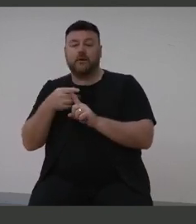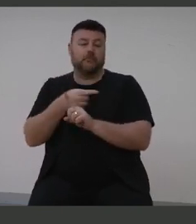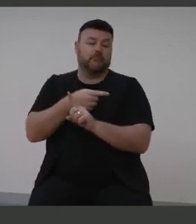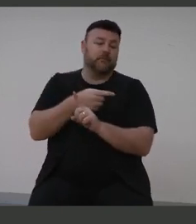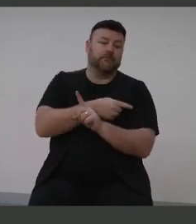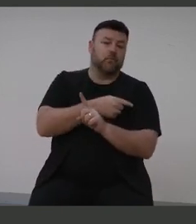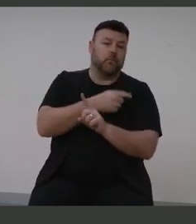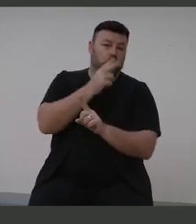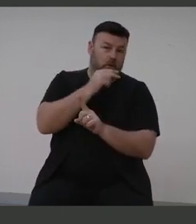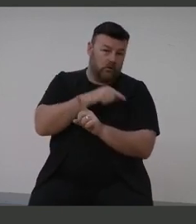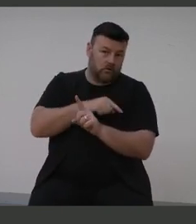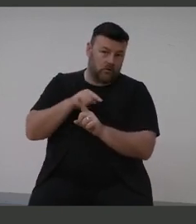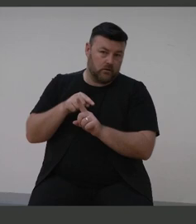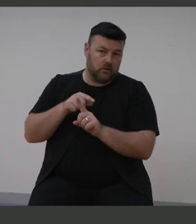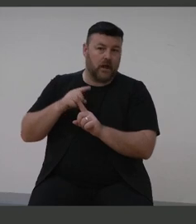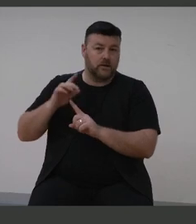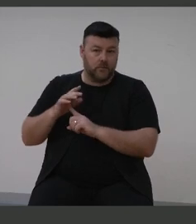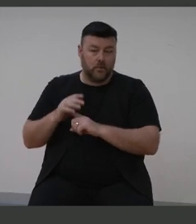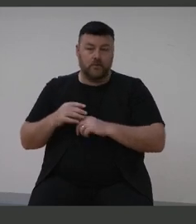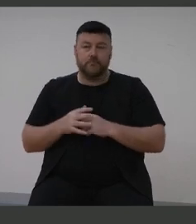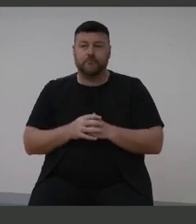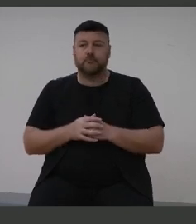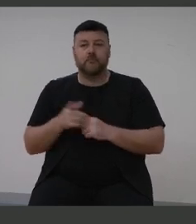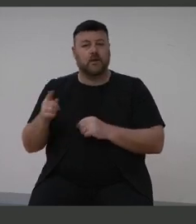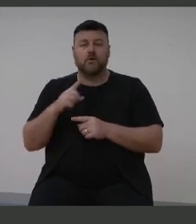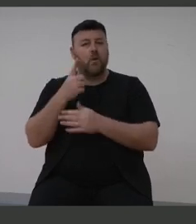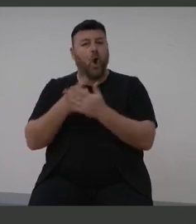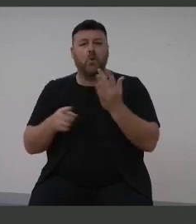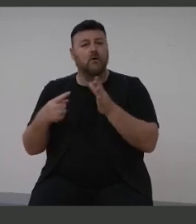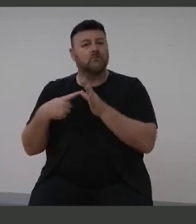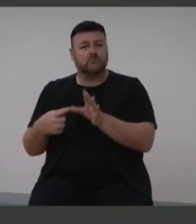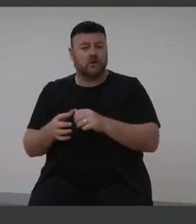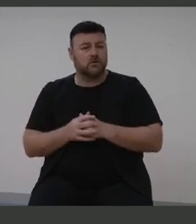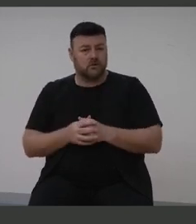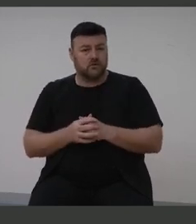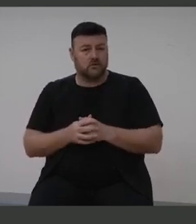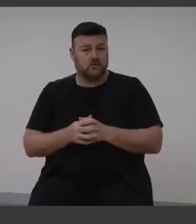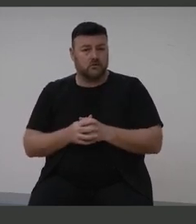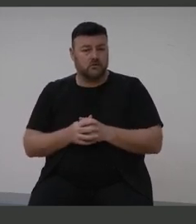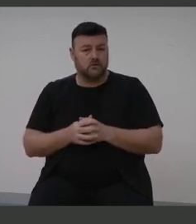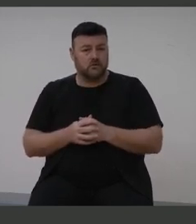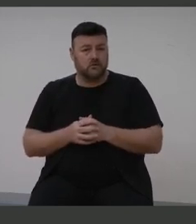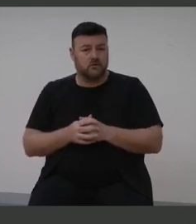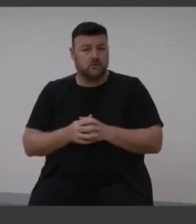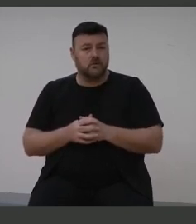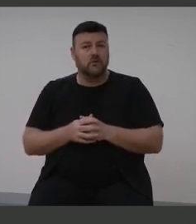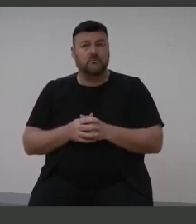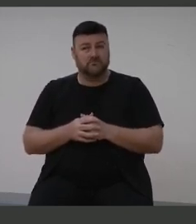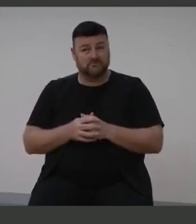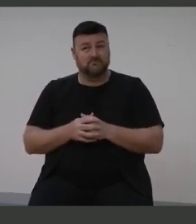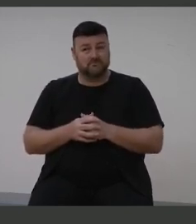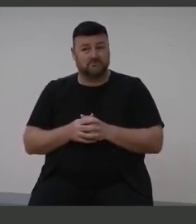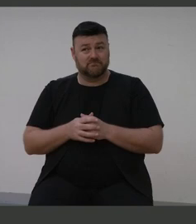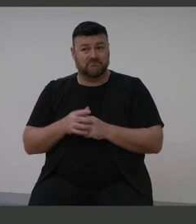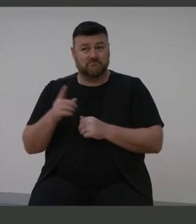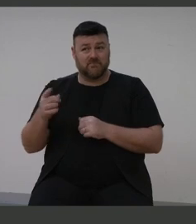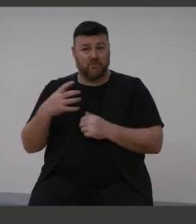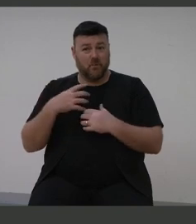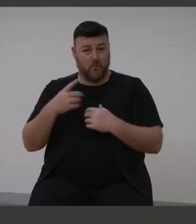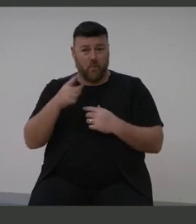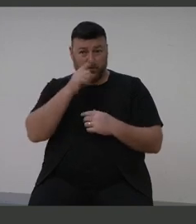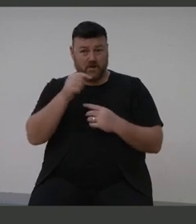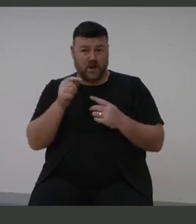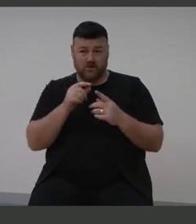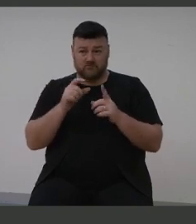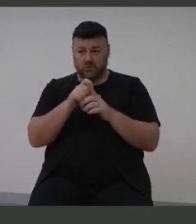important, this may not be the best or the only solution to the fundamental and enduring problem of chronic otitis media in